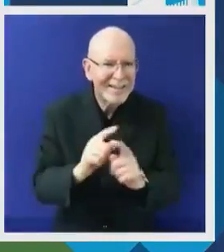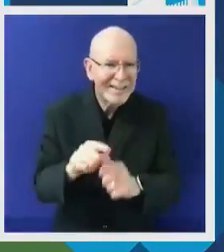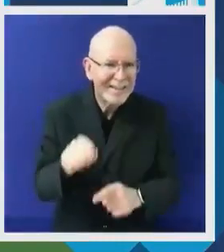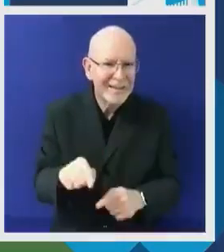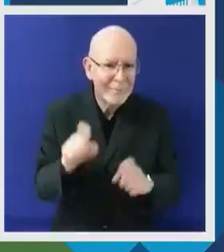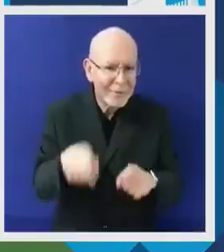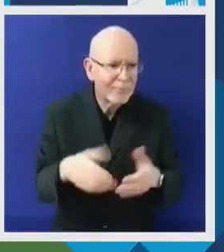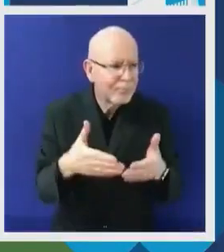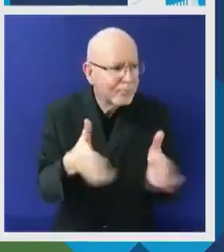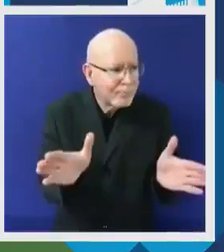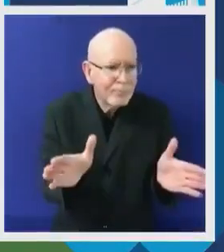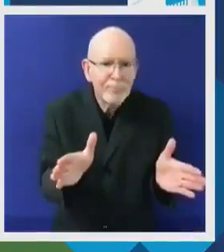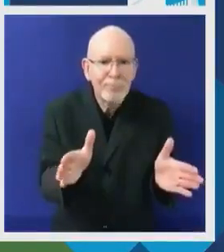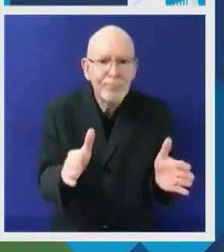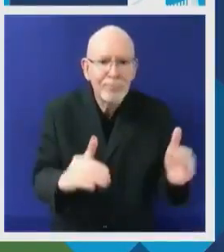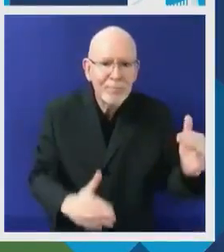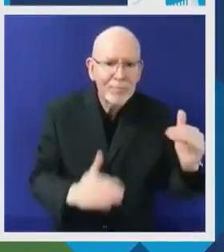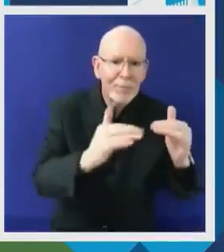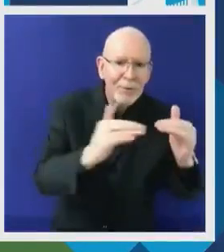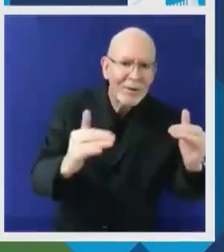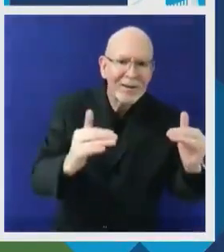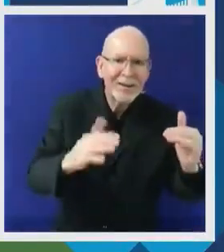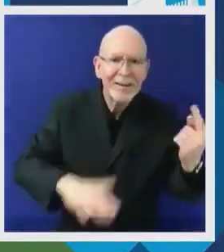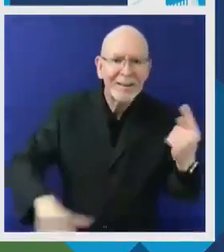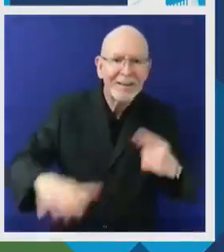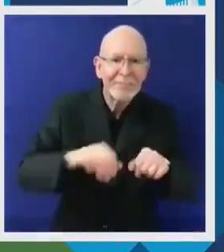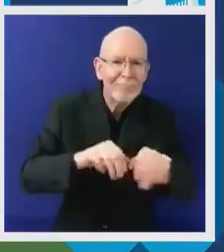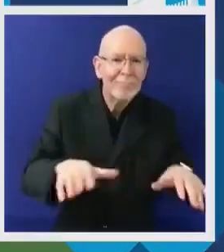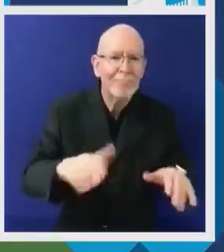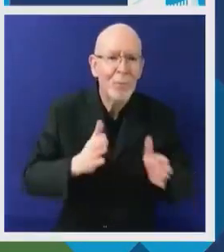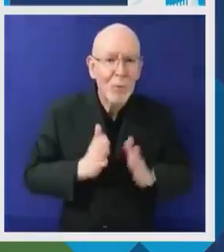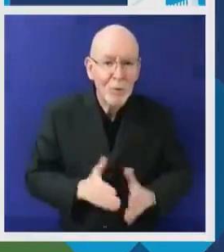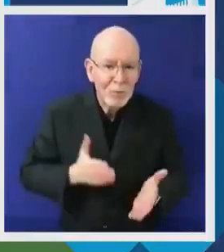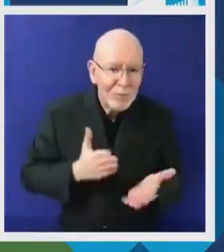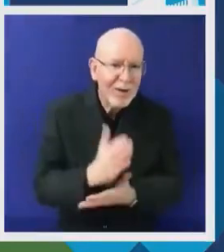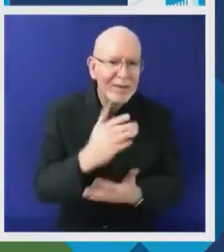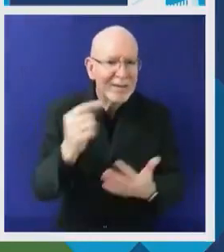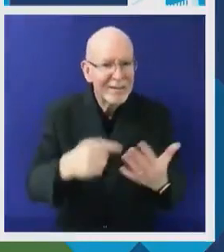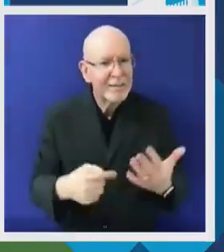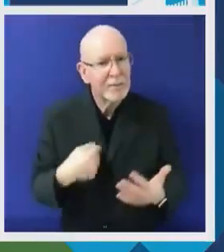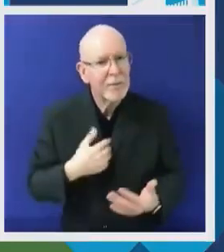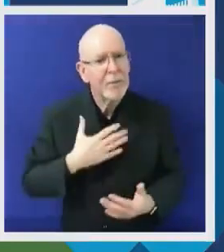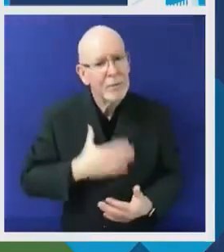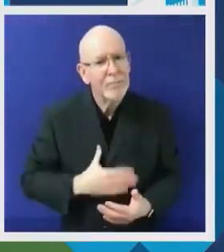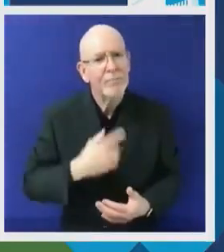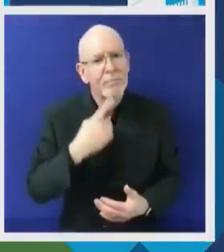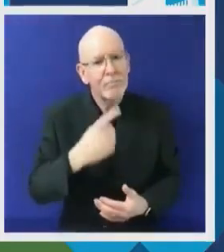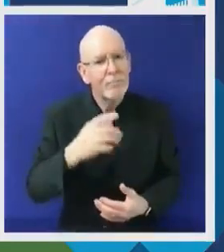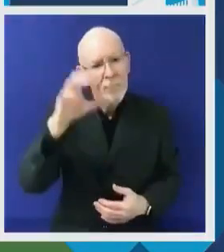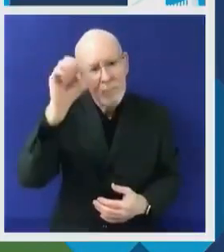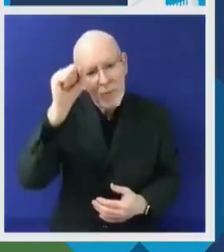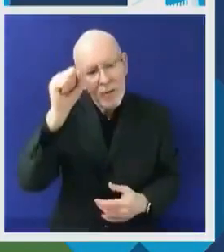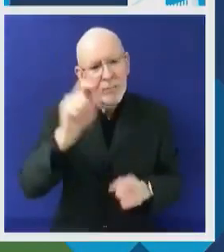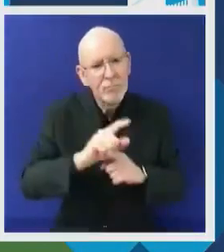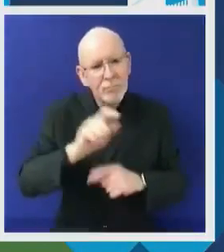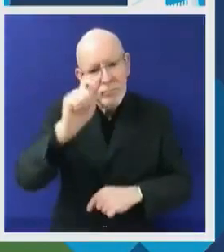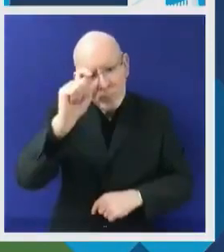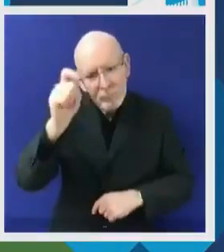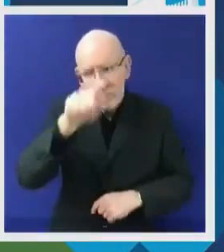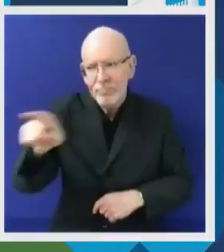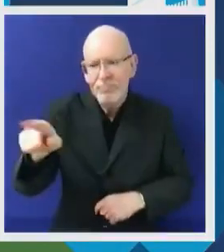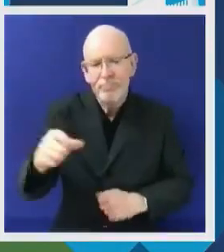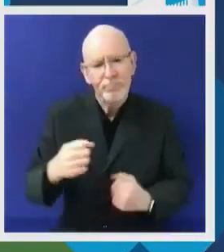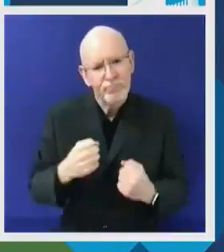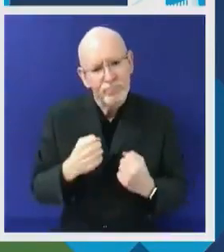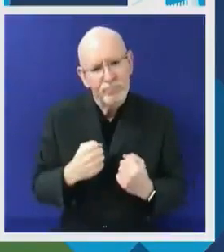the rights of others, instead of seeing them as a threat. As much as I consider every young person taking even the